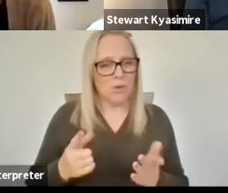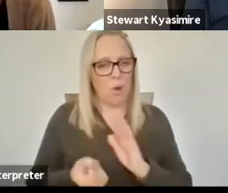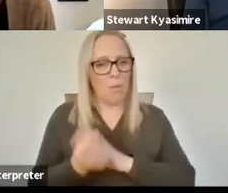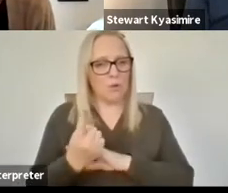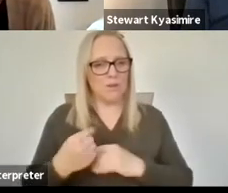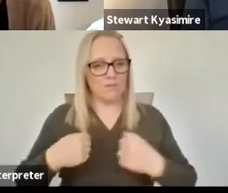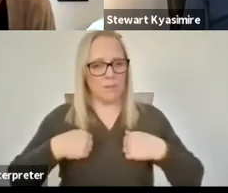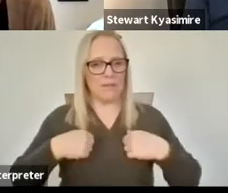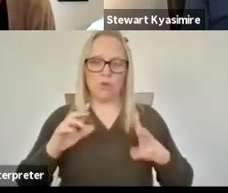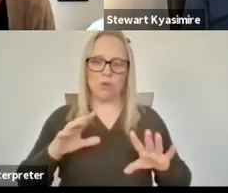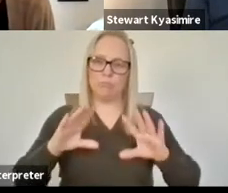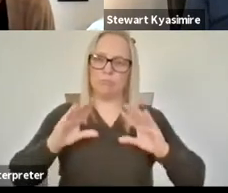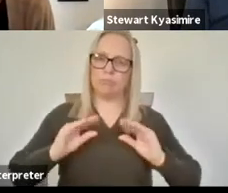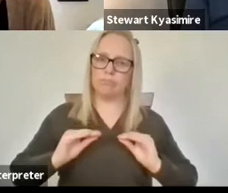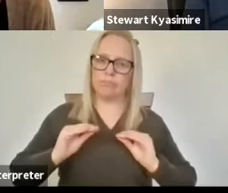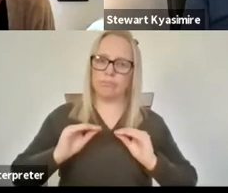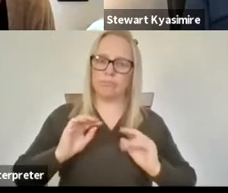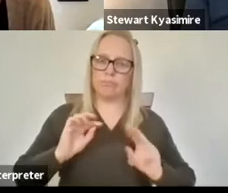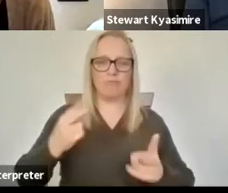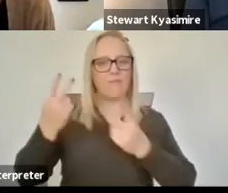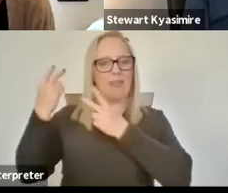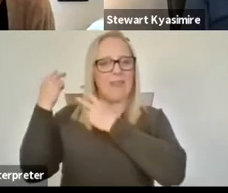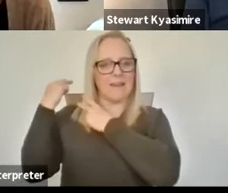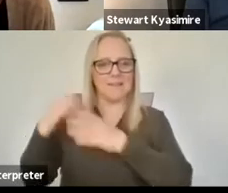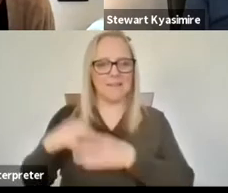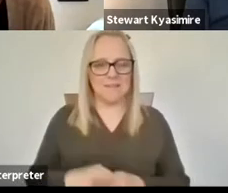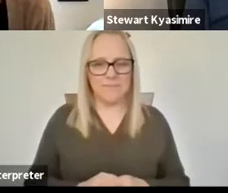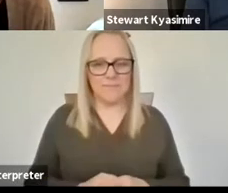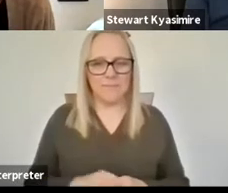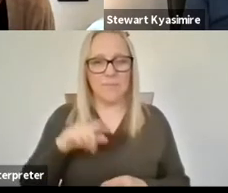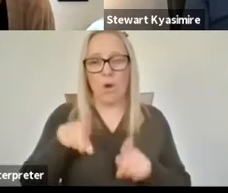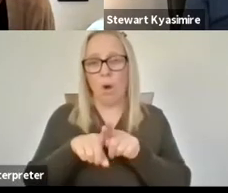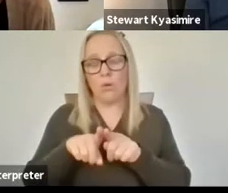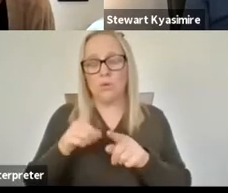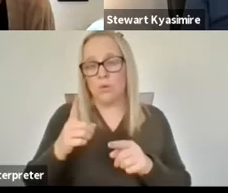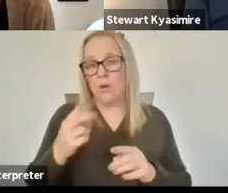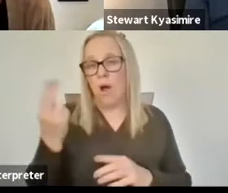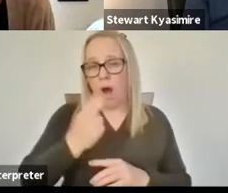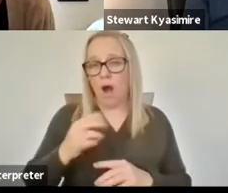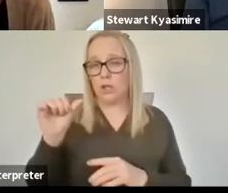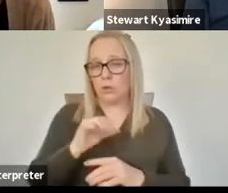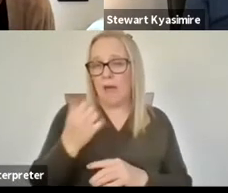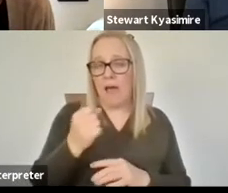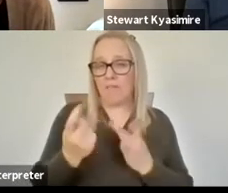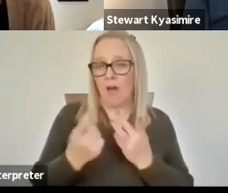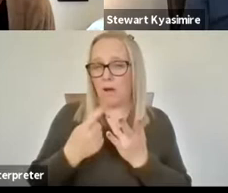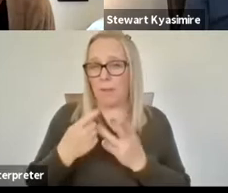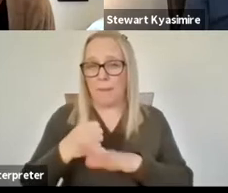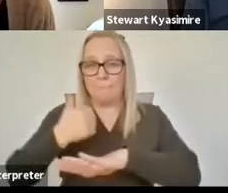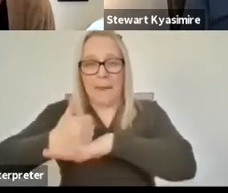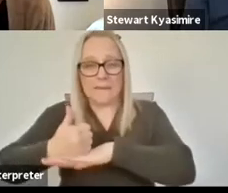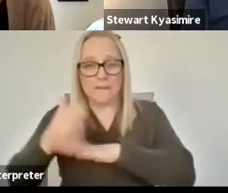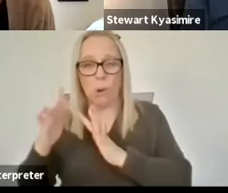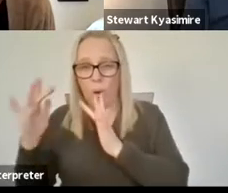funding should have another basis again i'm luckily uh in i think the reality here in a lot of in